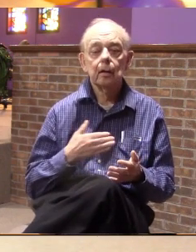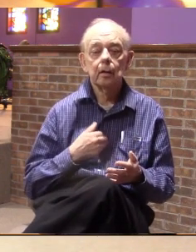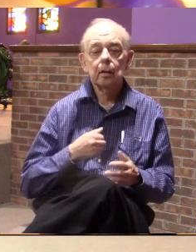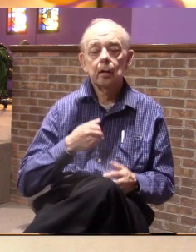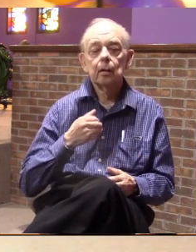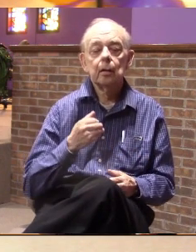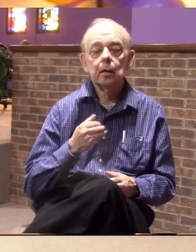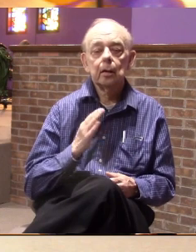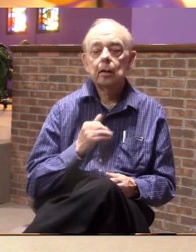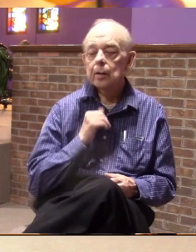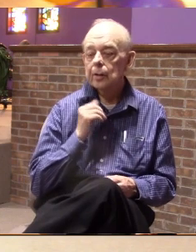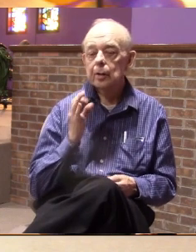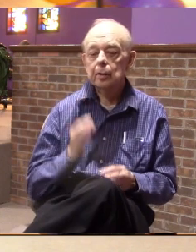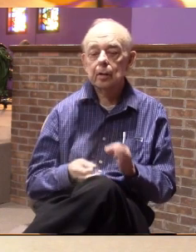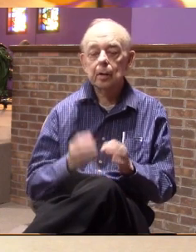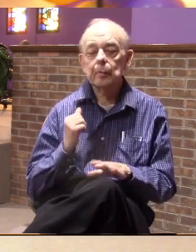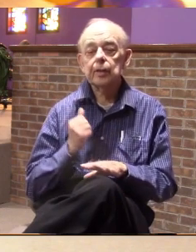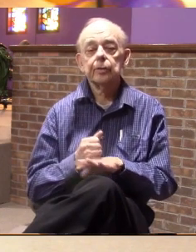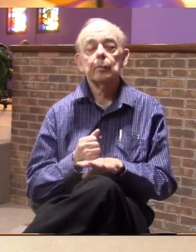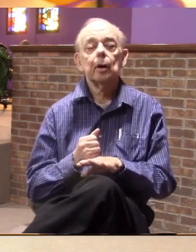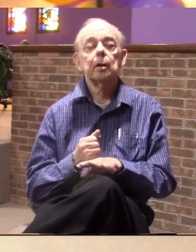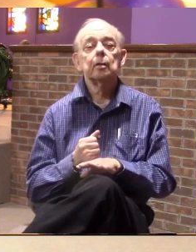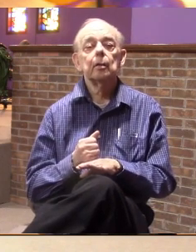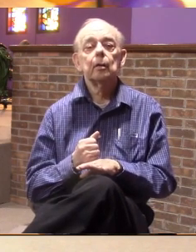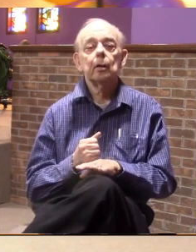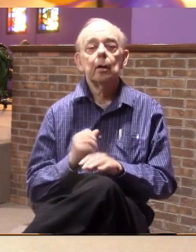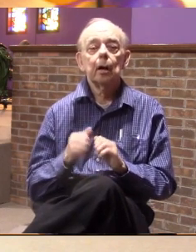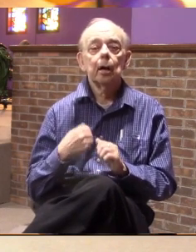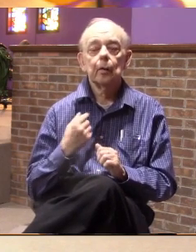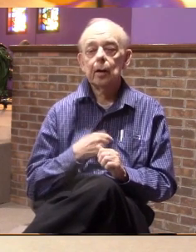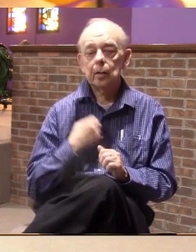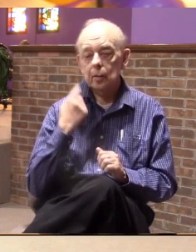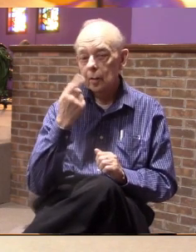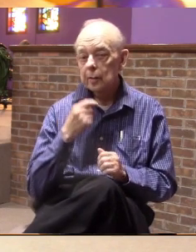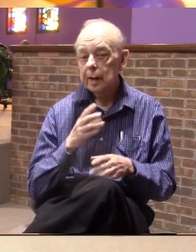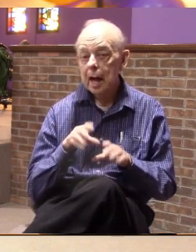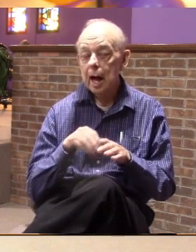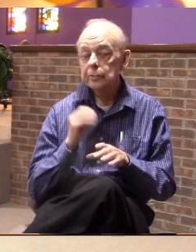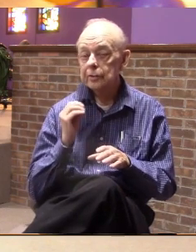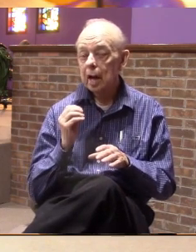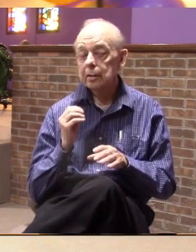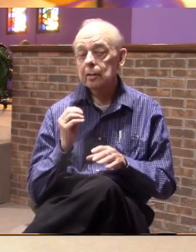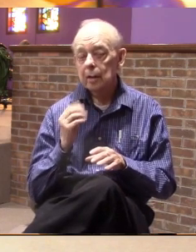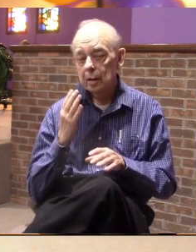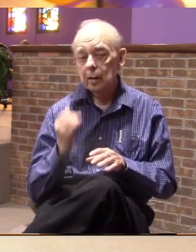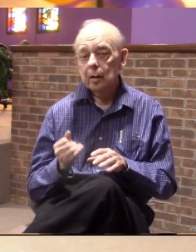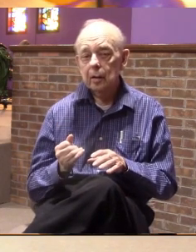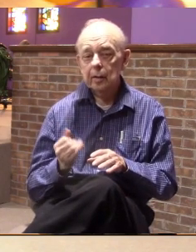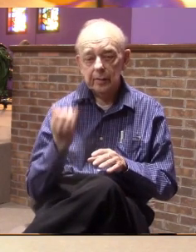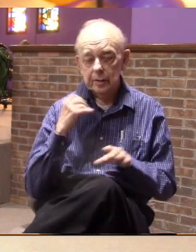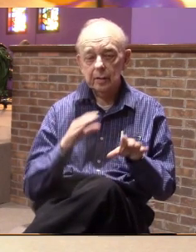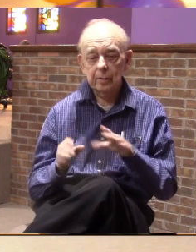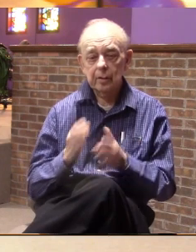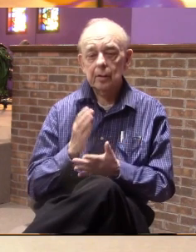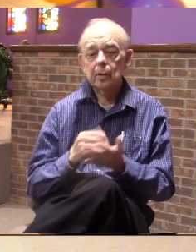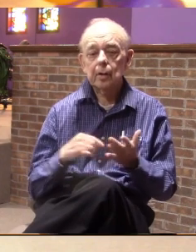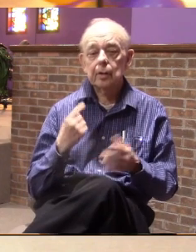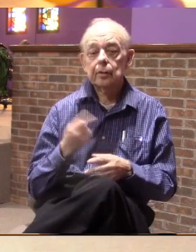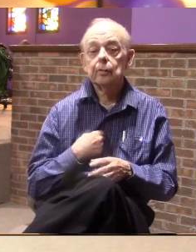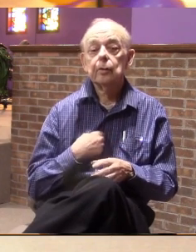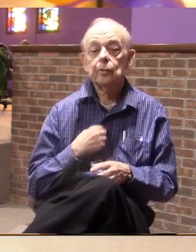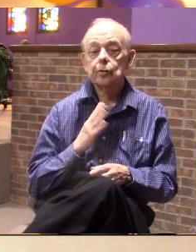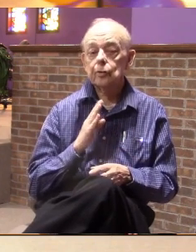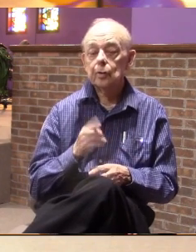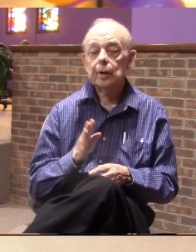does not judge us based upon how we look on the outside. Because if he did, some of us would be in